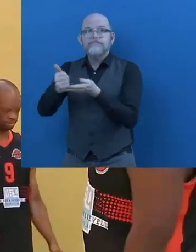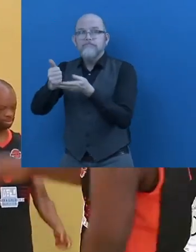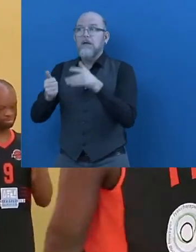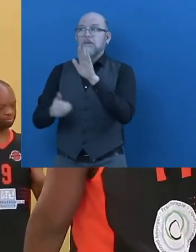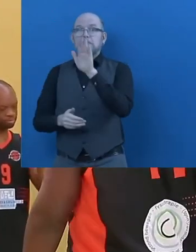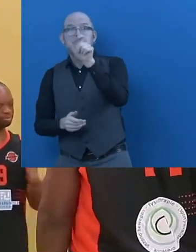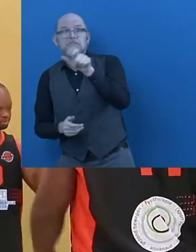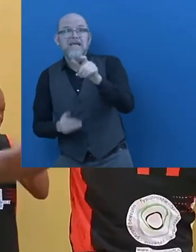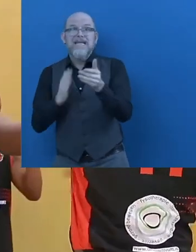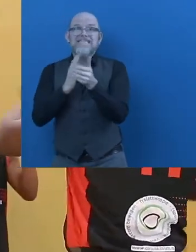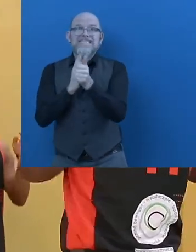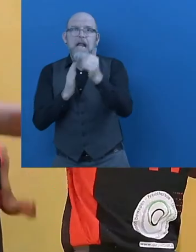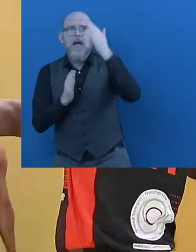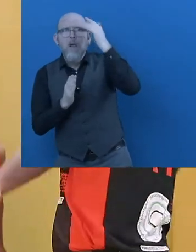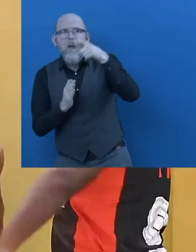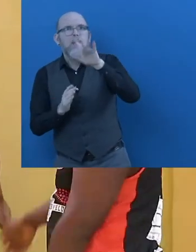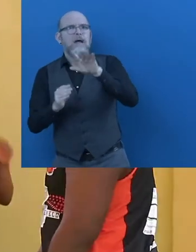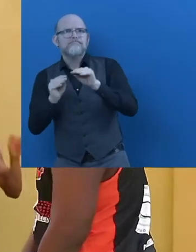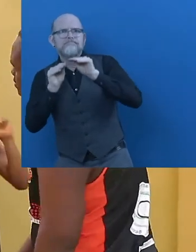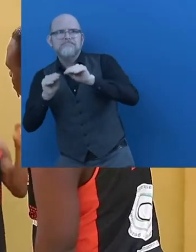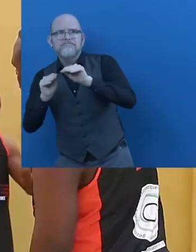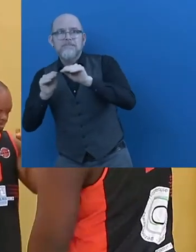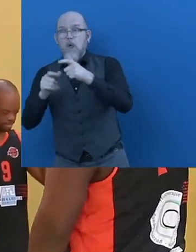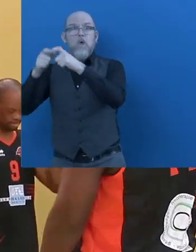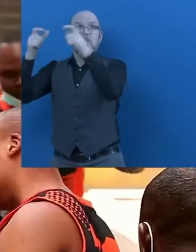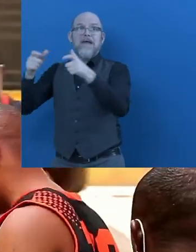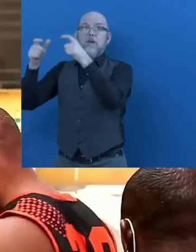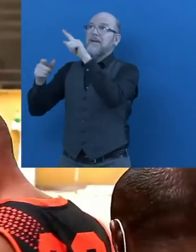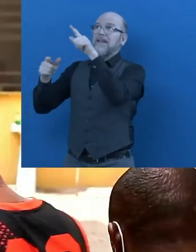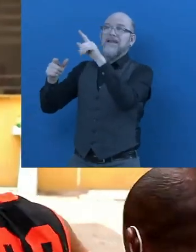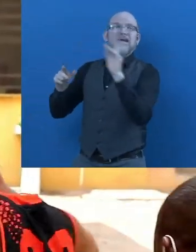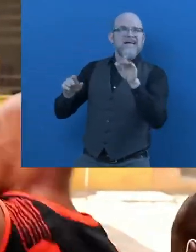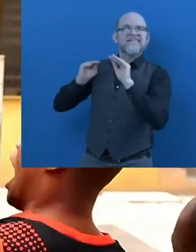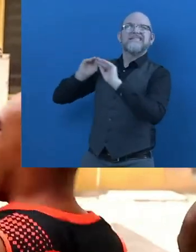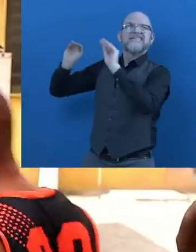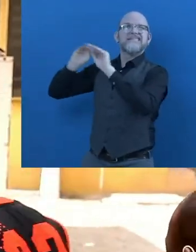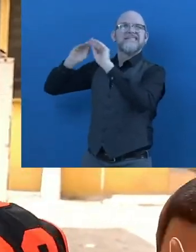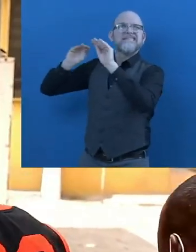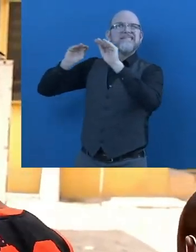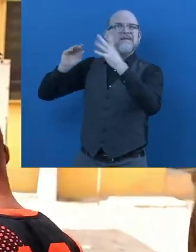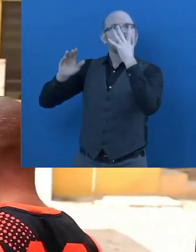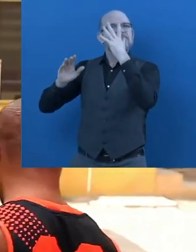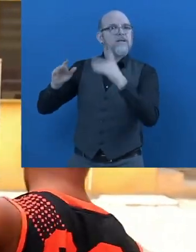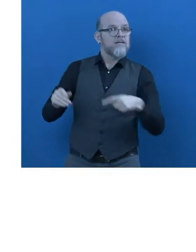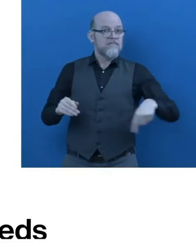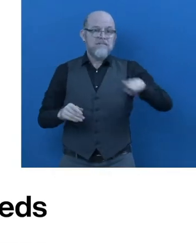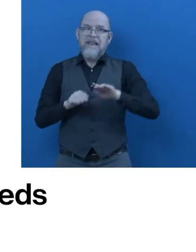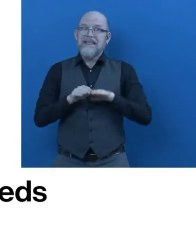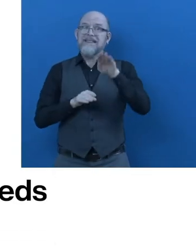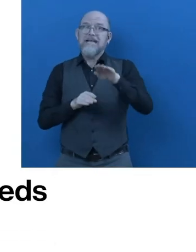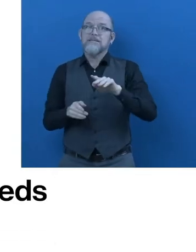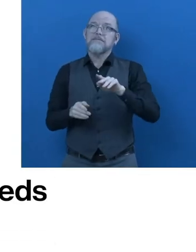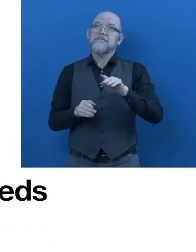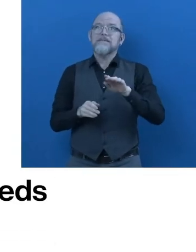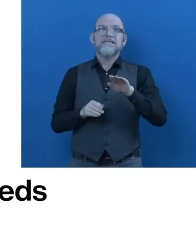We leverage on mentorship, we leverage on capacity building, we leverage on career development and entrepreneurship. What's